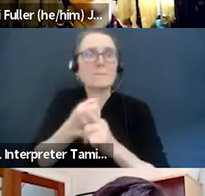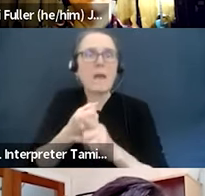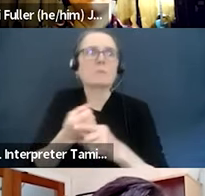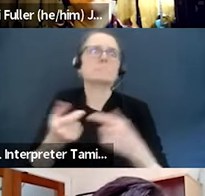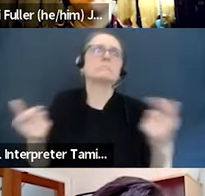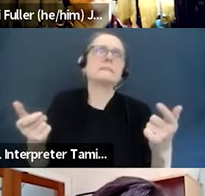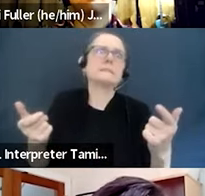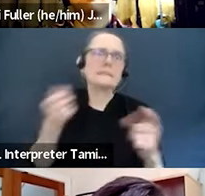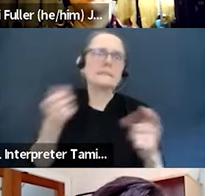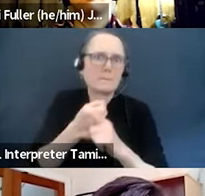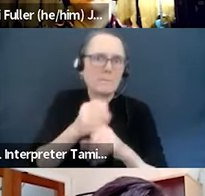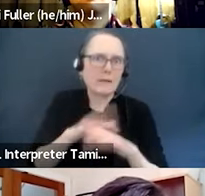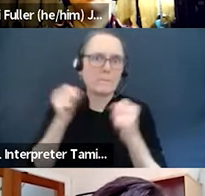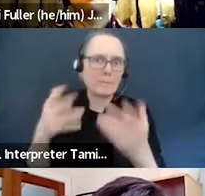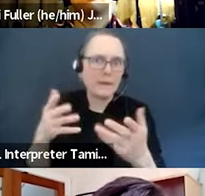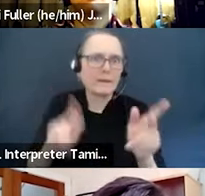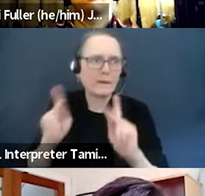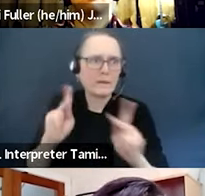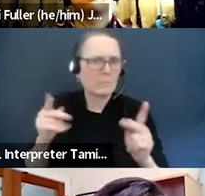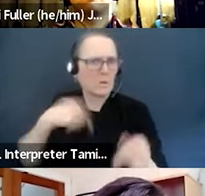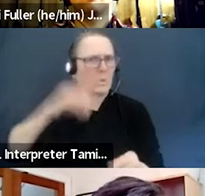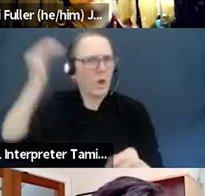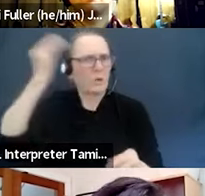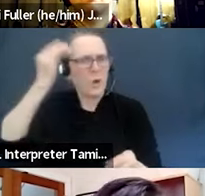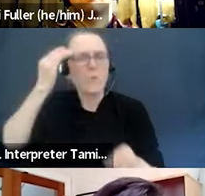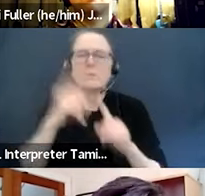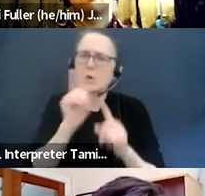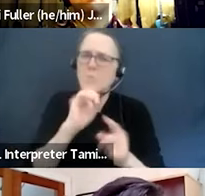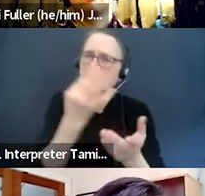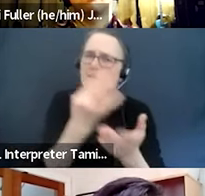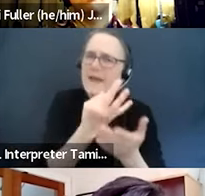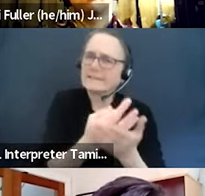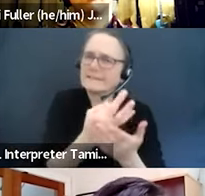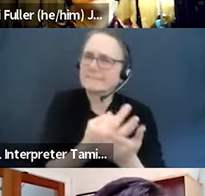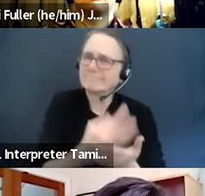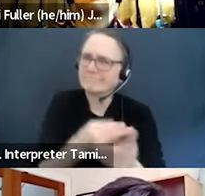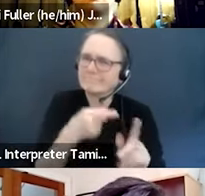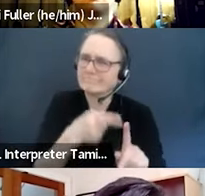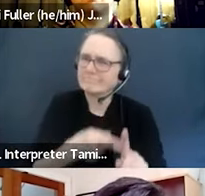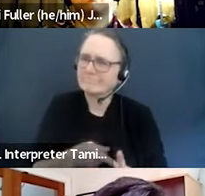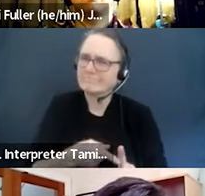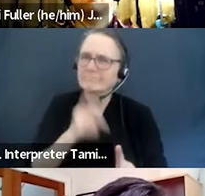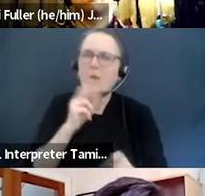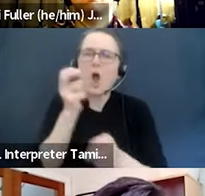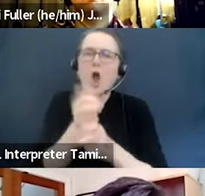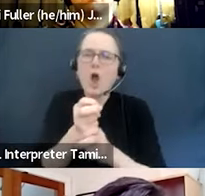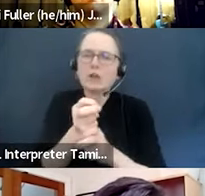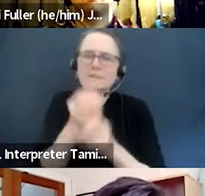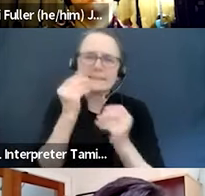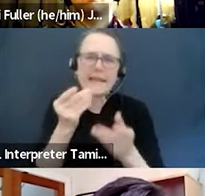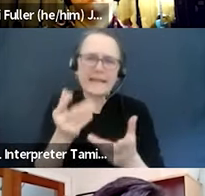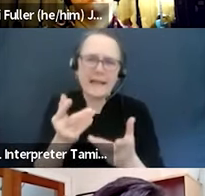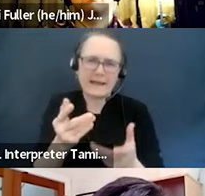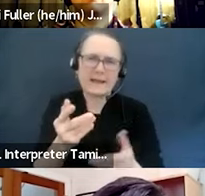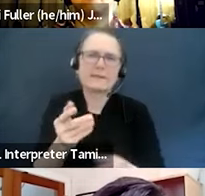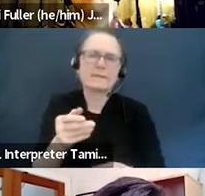But it's very hard to ignore that drop in revenue that organizations have experienced. And it's equally hard to ignore the fact that so many